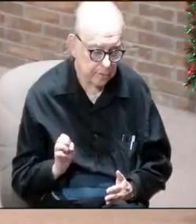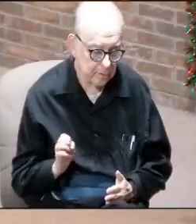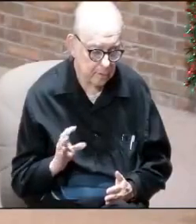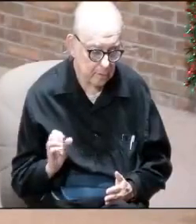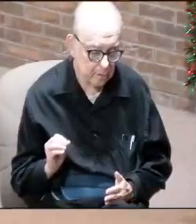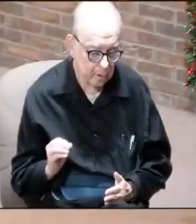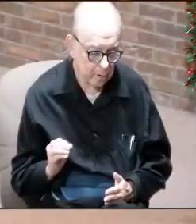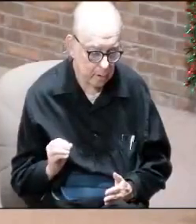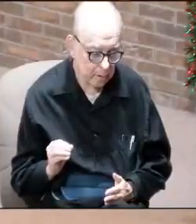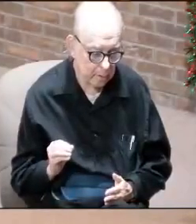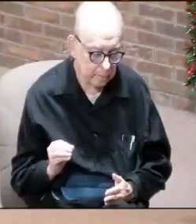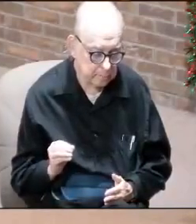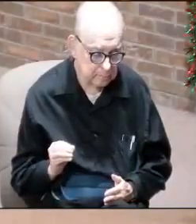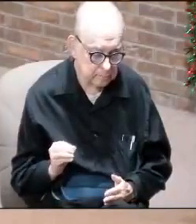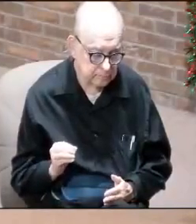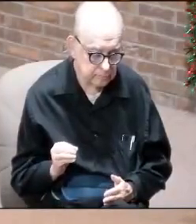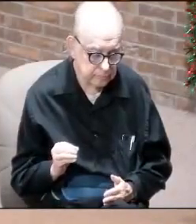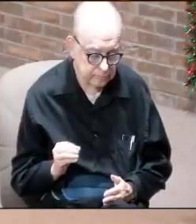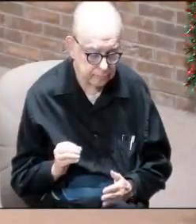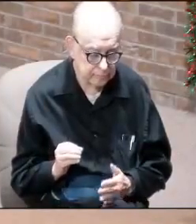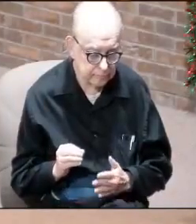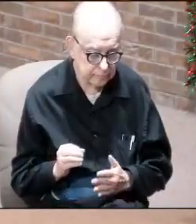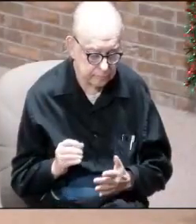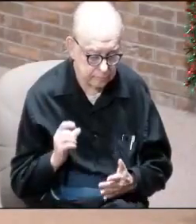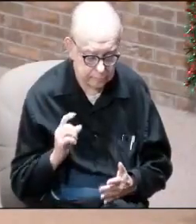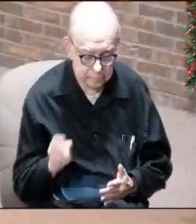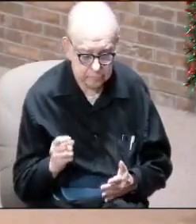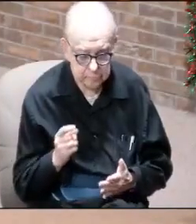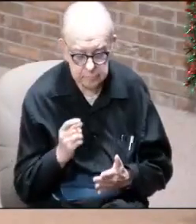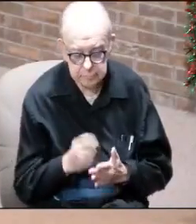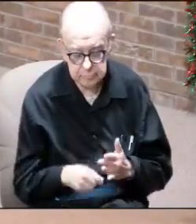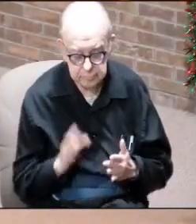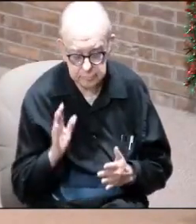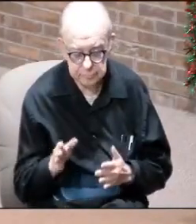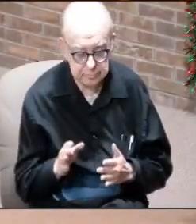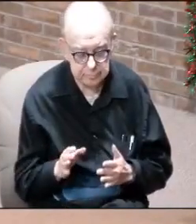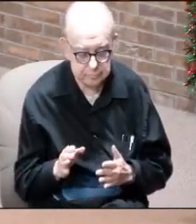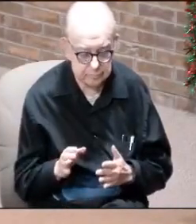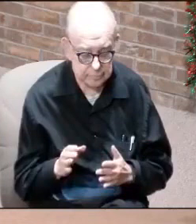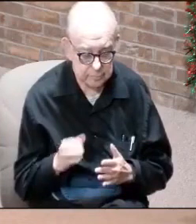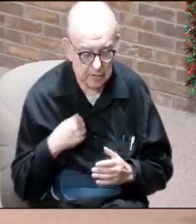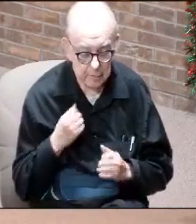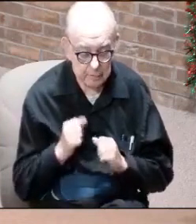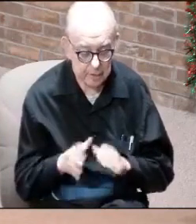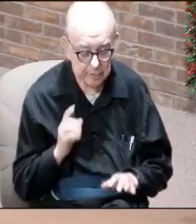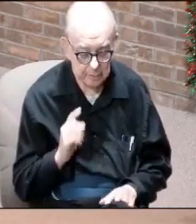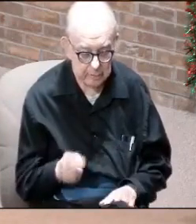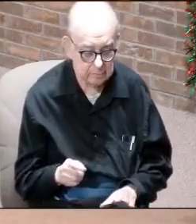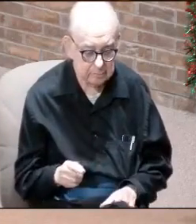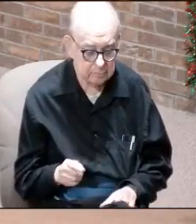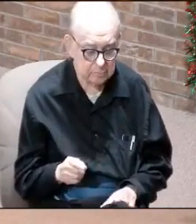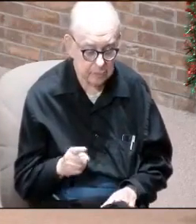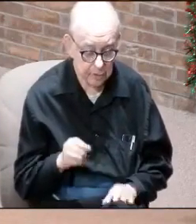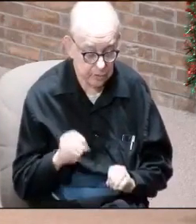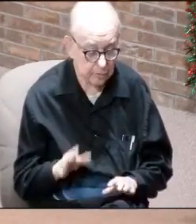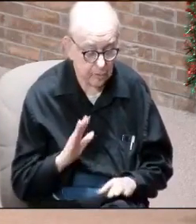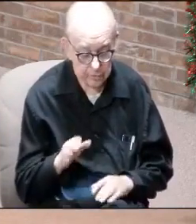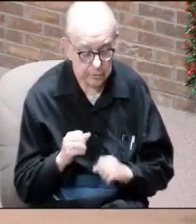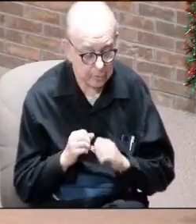He charges your slate that says, here, I had a blessing for you. Guess what? You just lost it